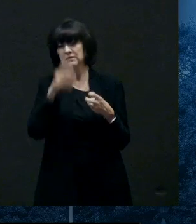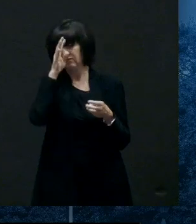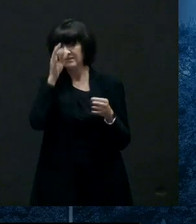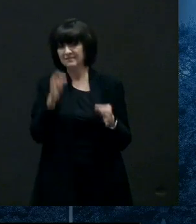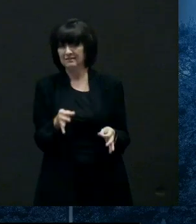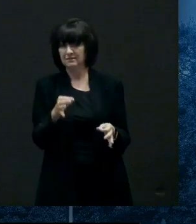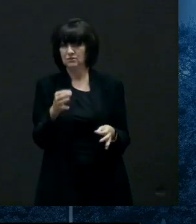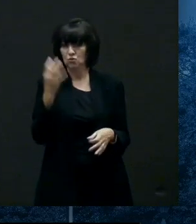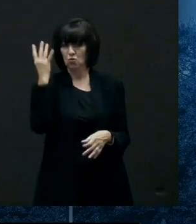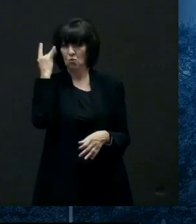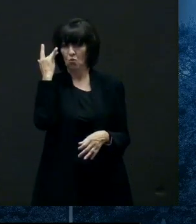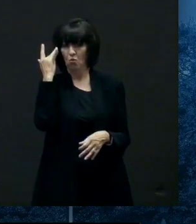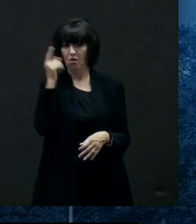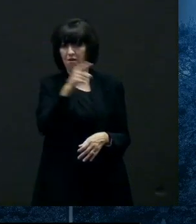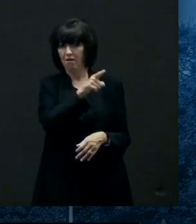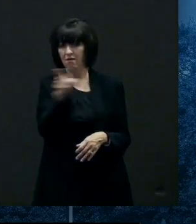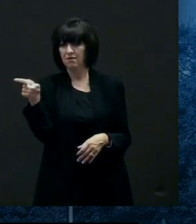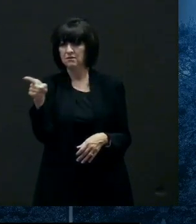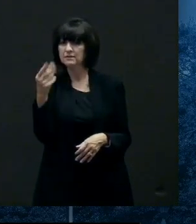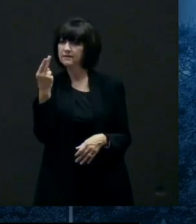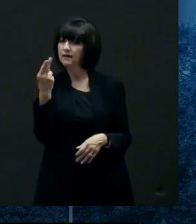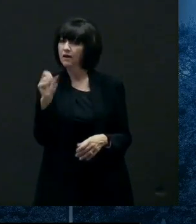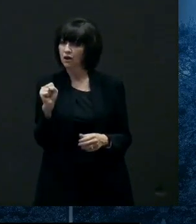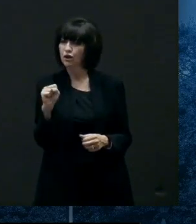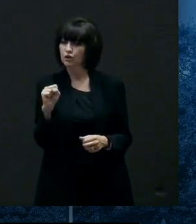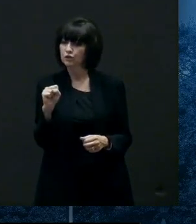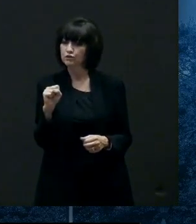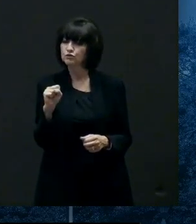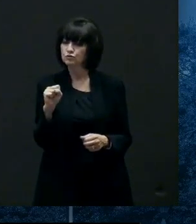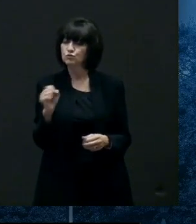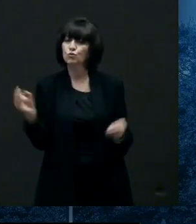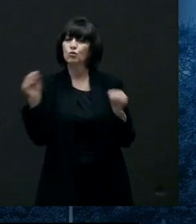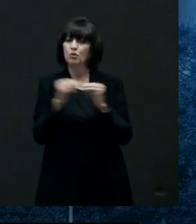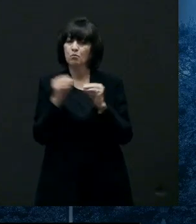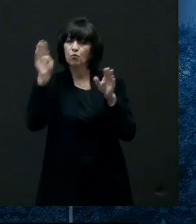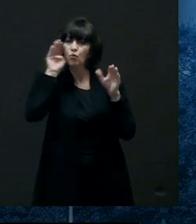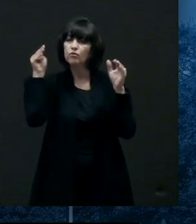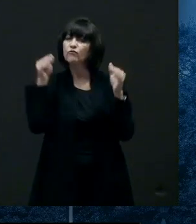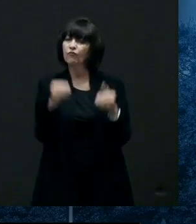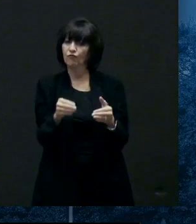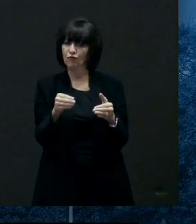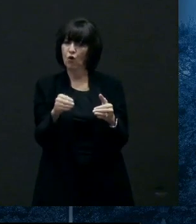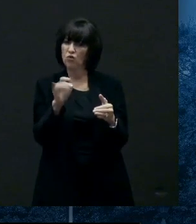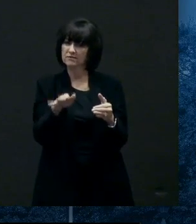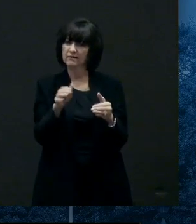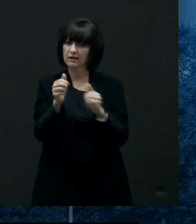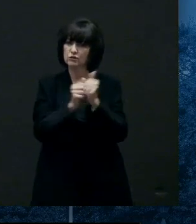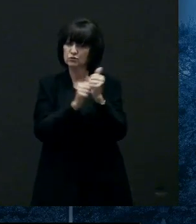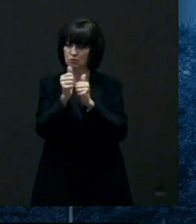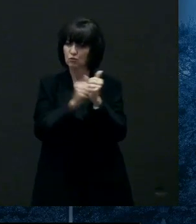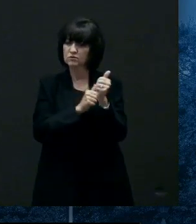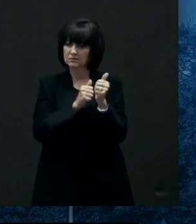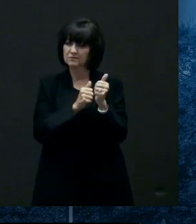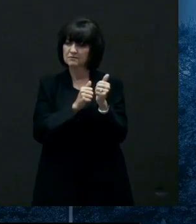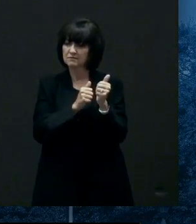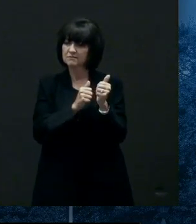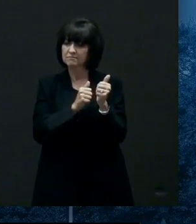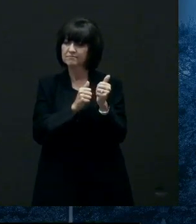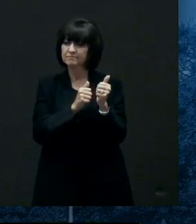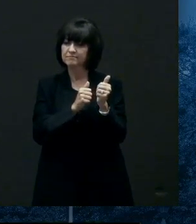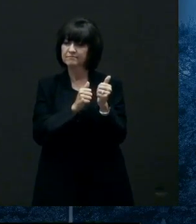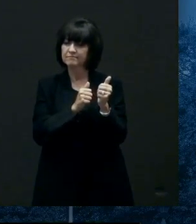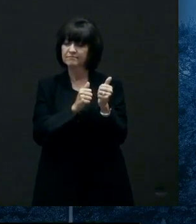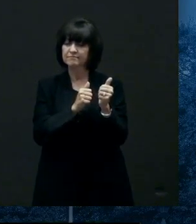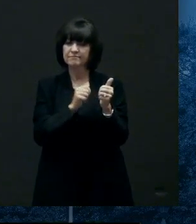uh the focus of much of the the sports that diaa regulates were going in fully remote